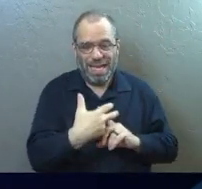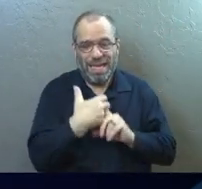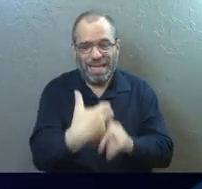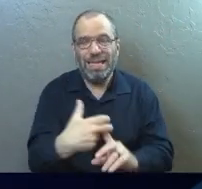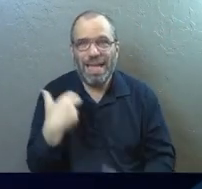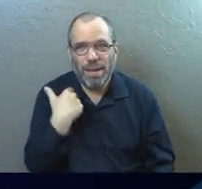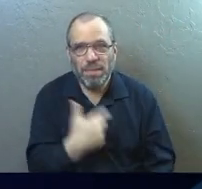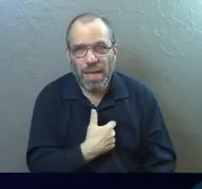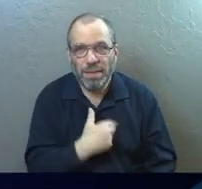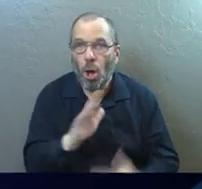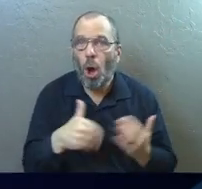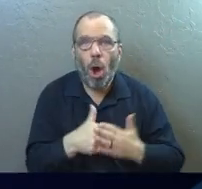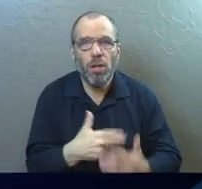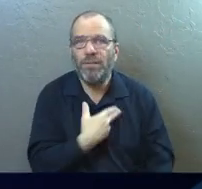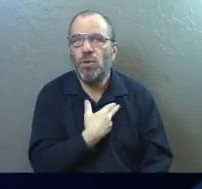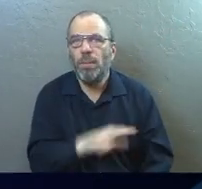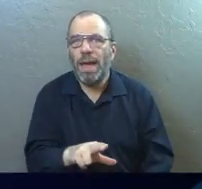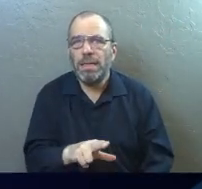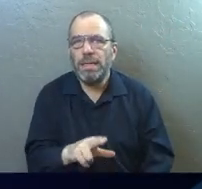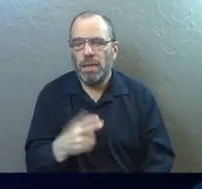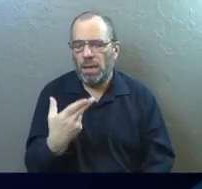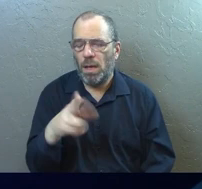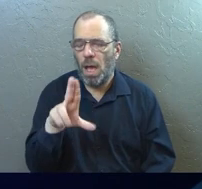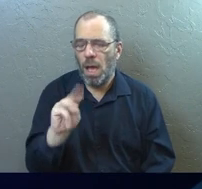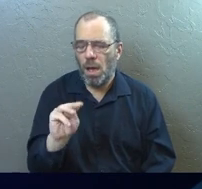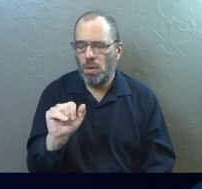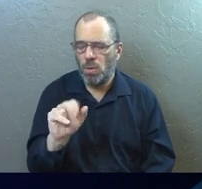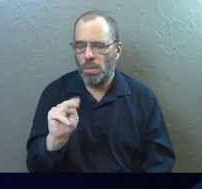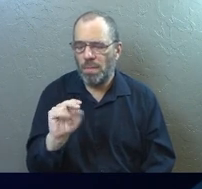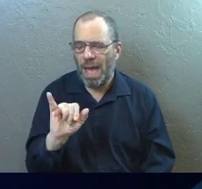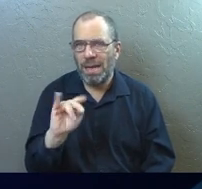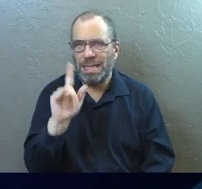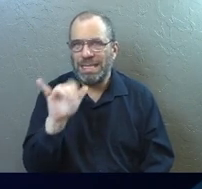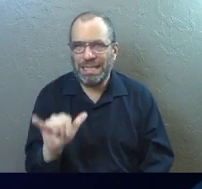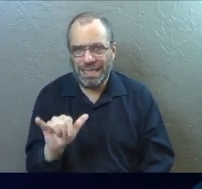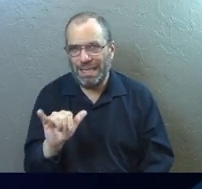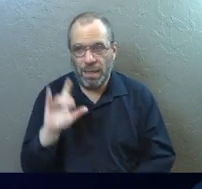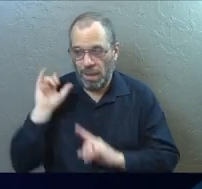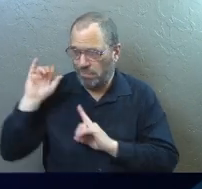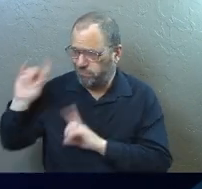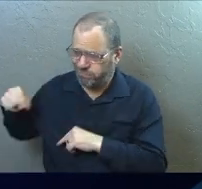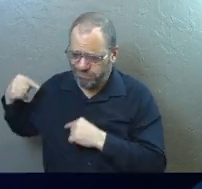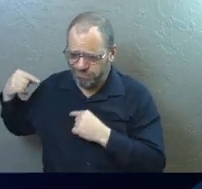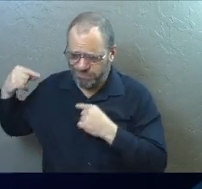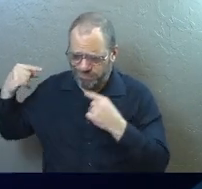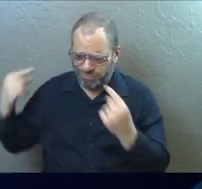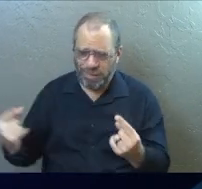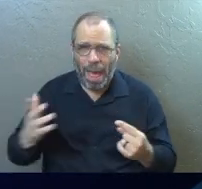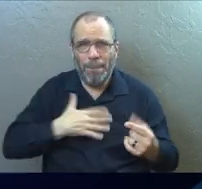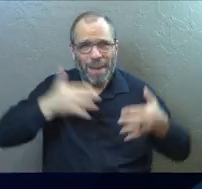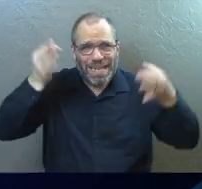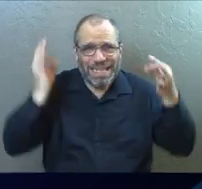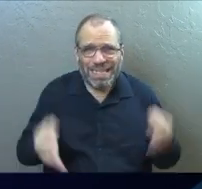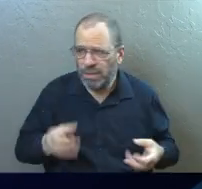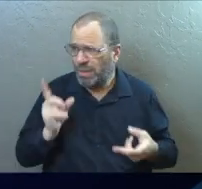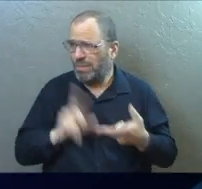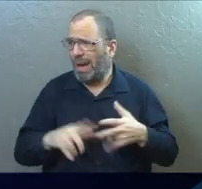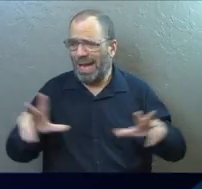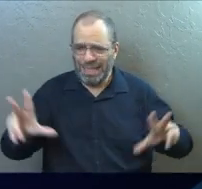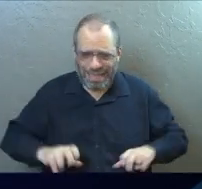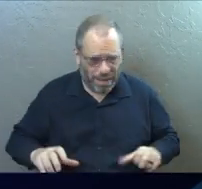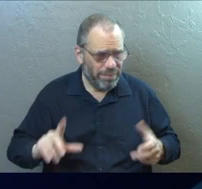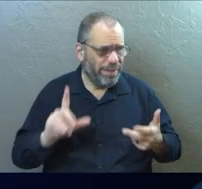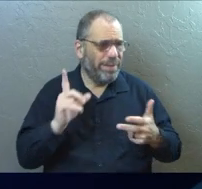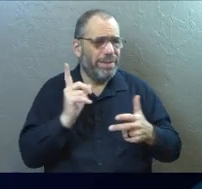all of humanity, for all of time. Our choices kidnapped us. Our selfishness